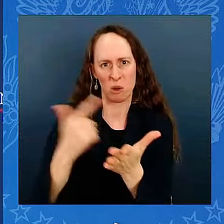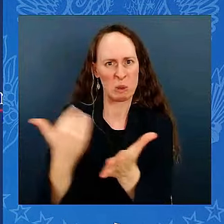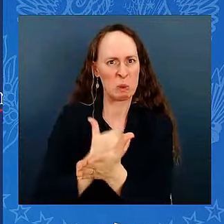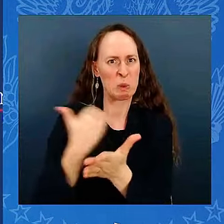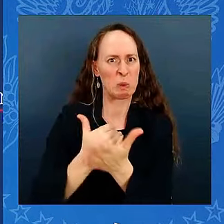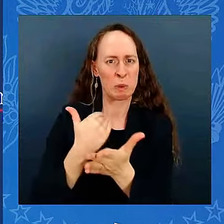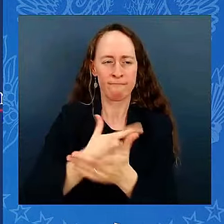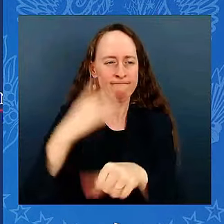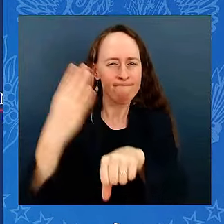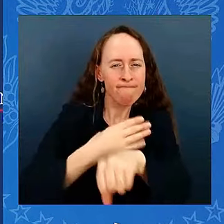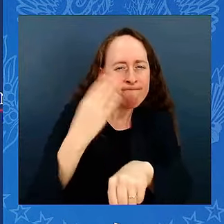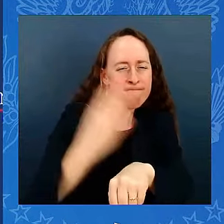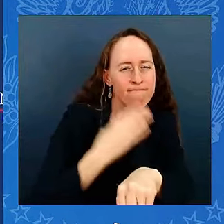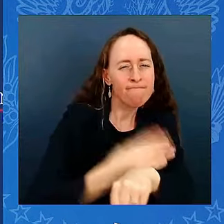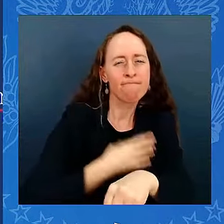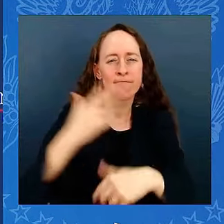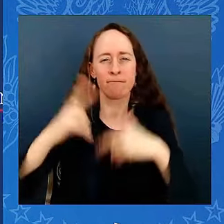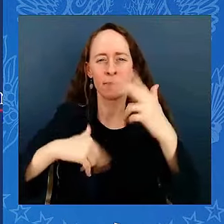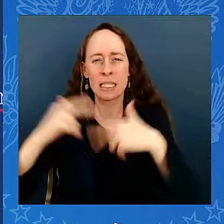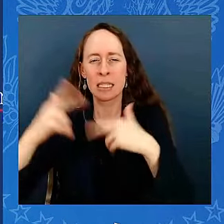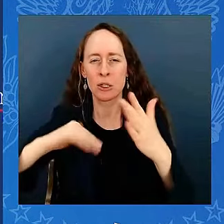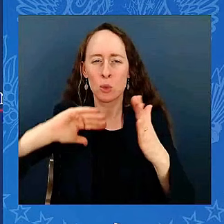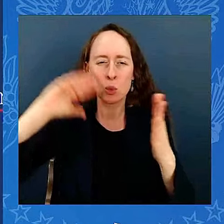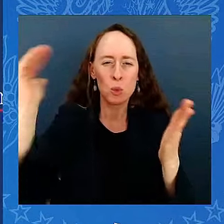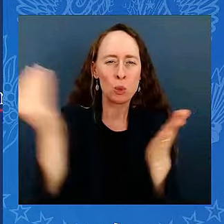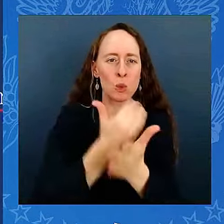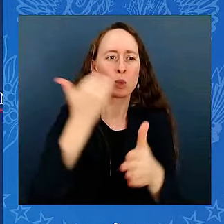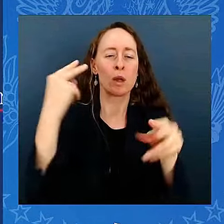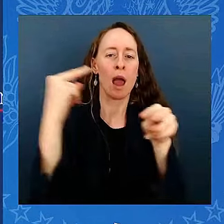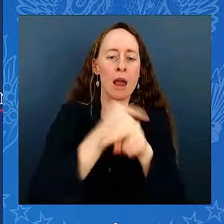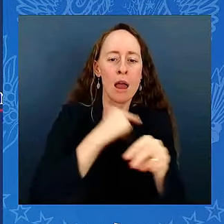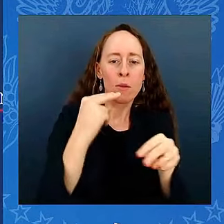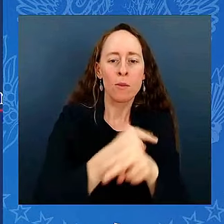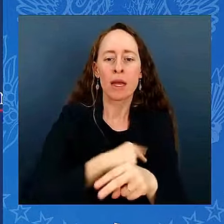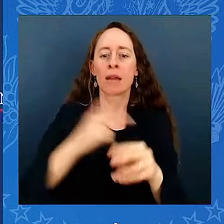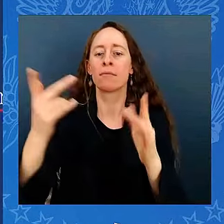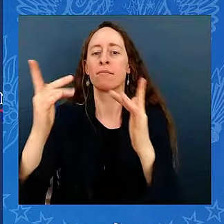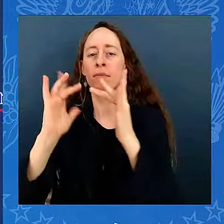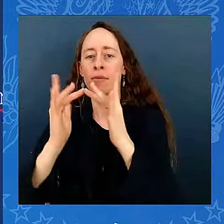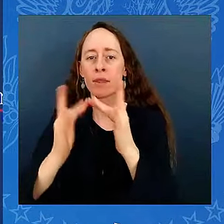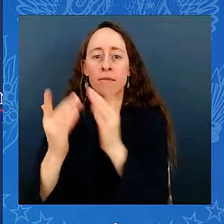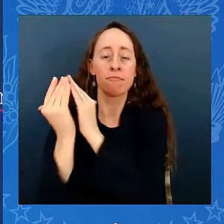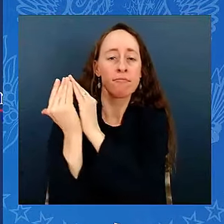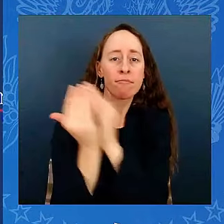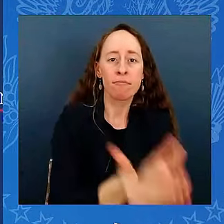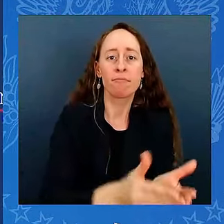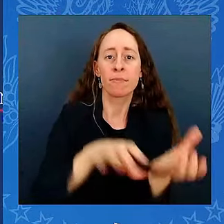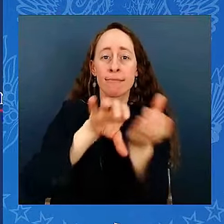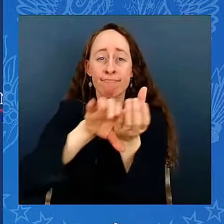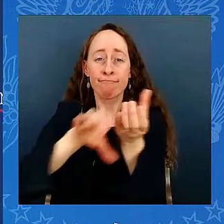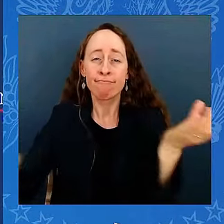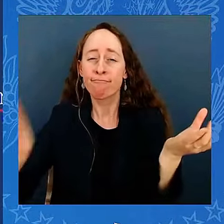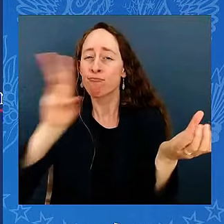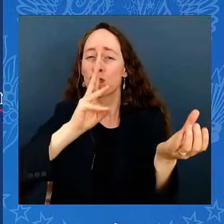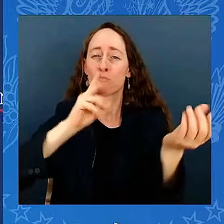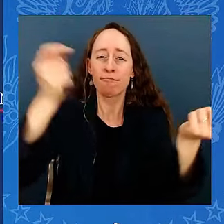buses, removing every lead pipe from schools and homes so every child could drink clean water, providing affordable —